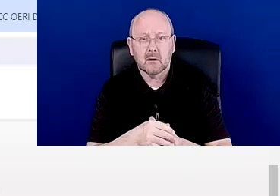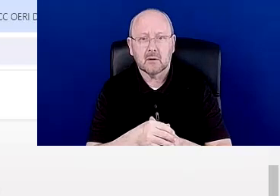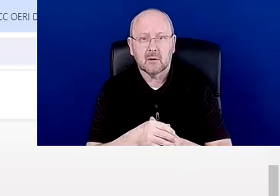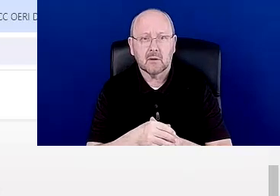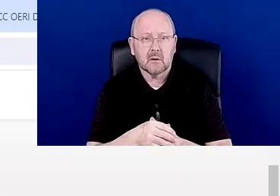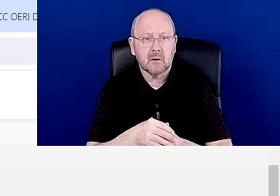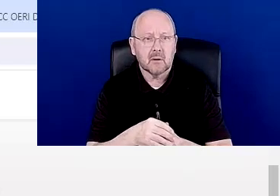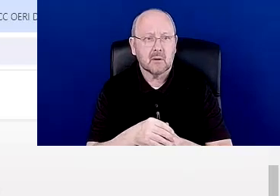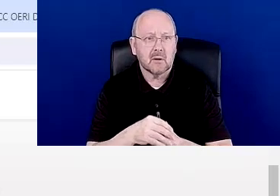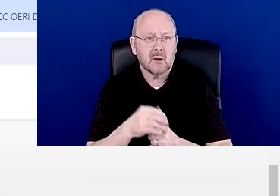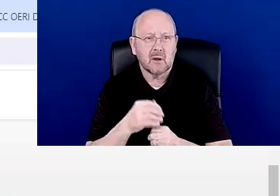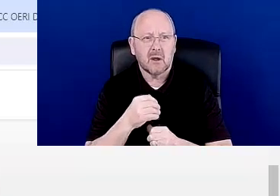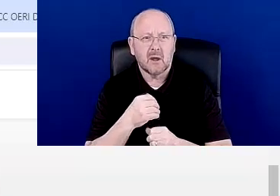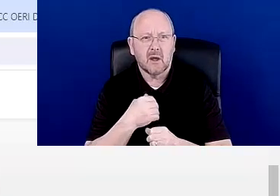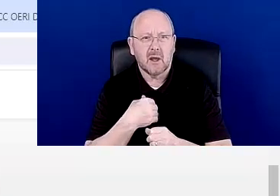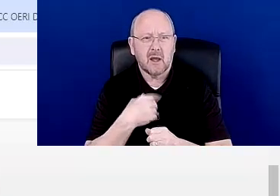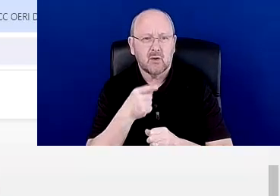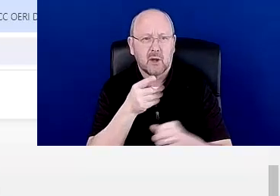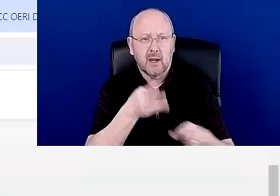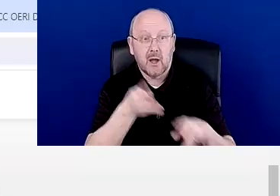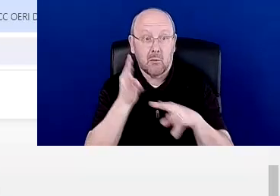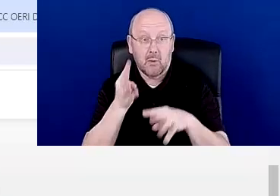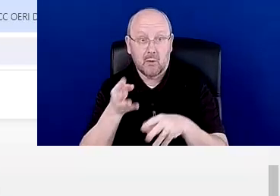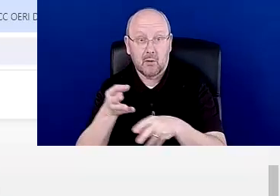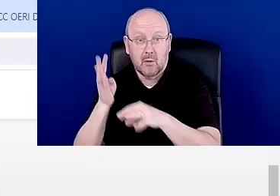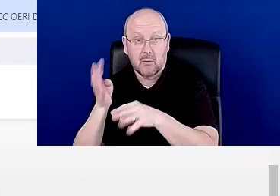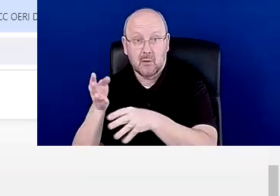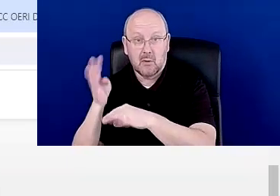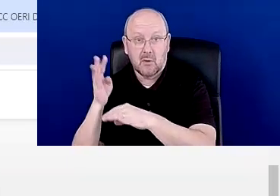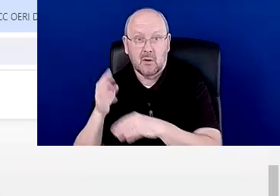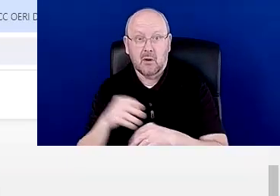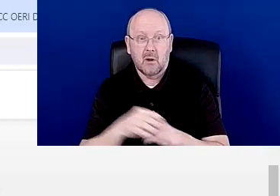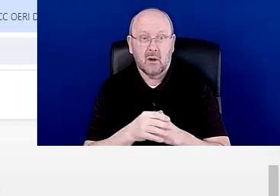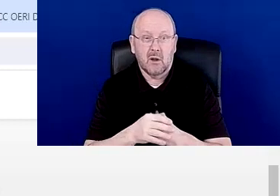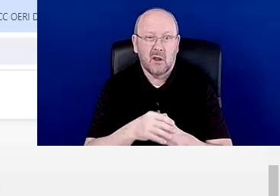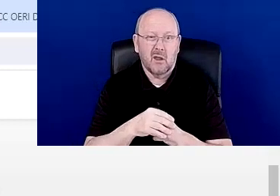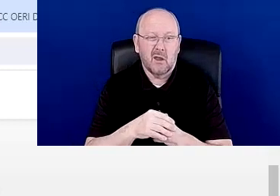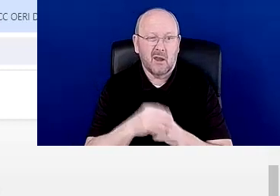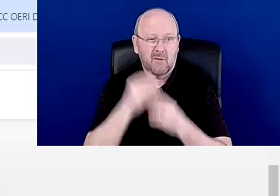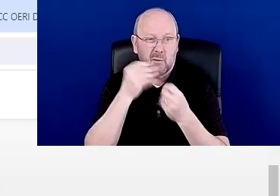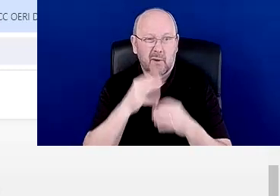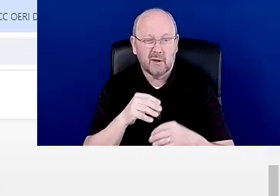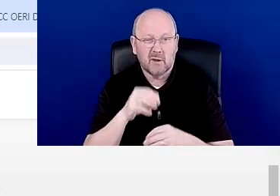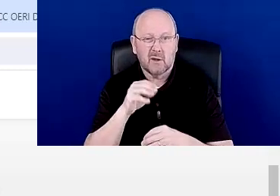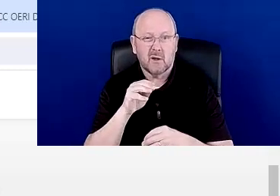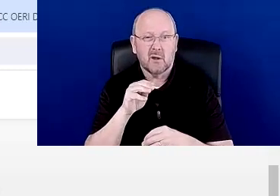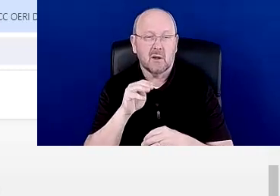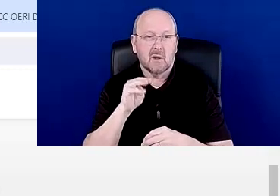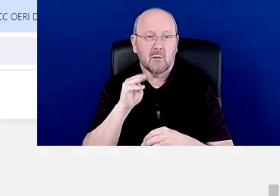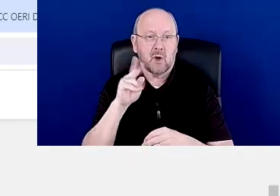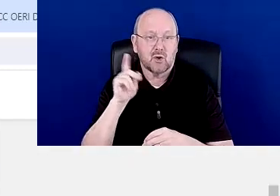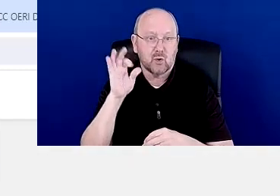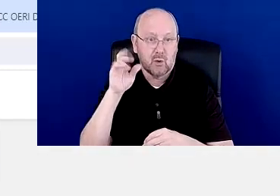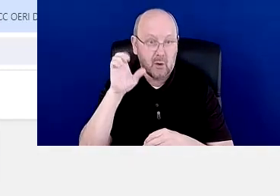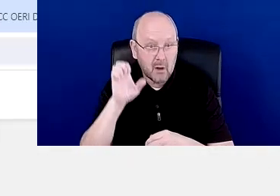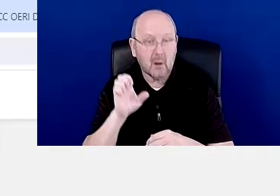that you can upload into your course. It, uh, uploads the modules with all the texts, uh, with all the texts from the book in